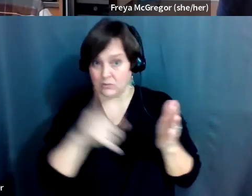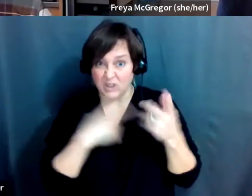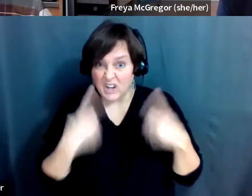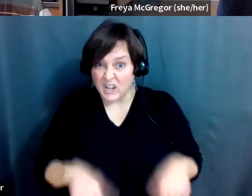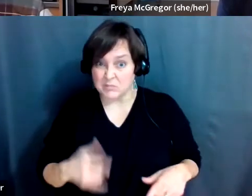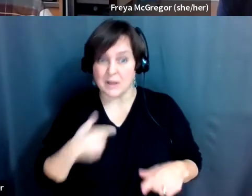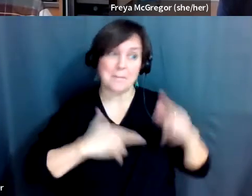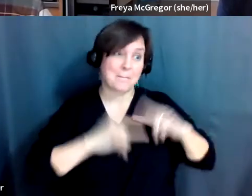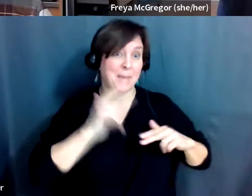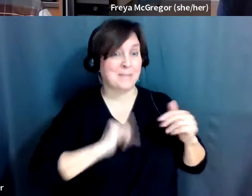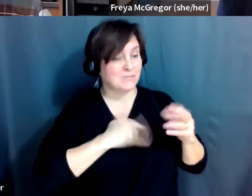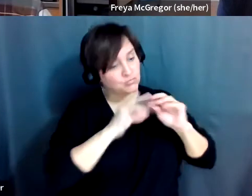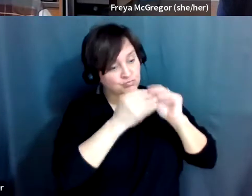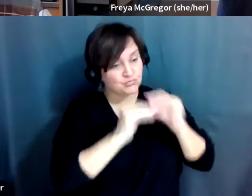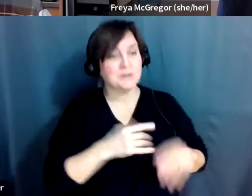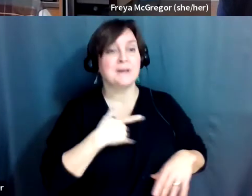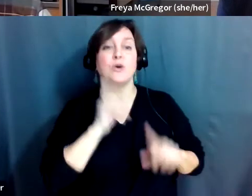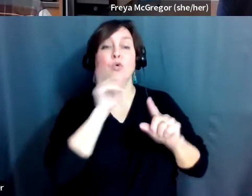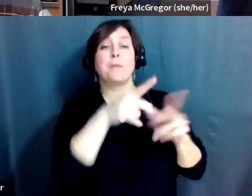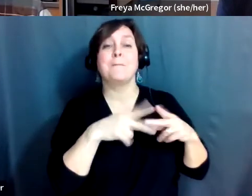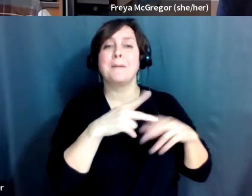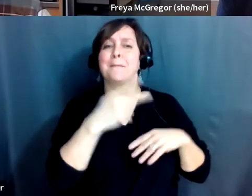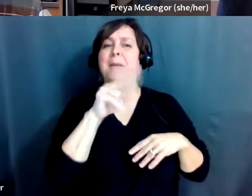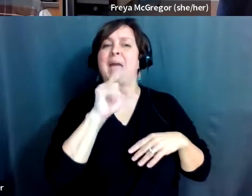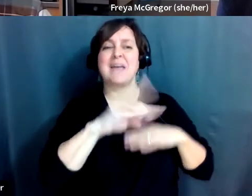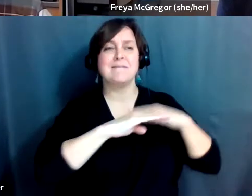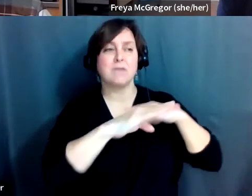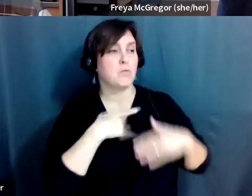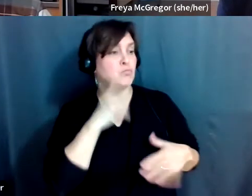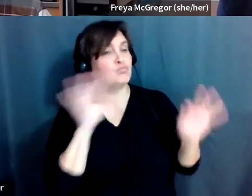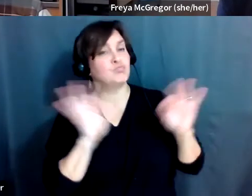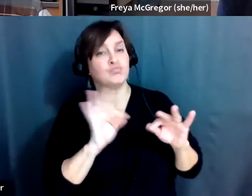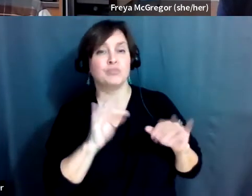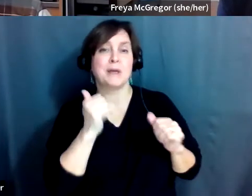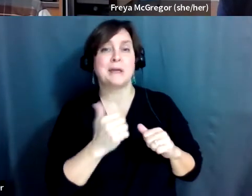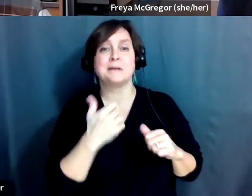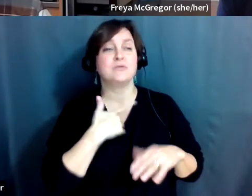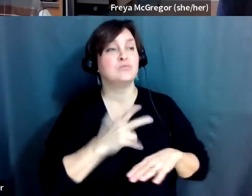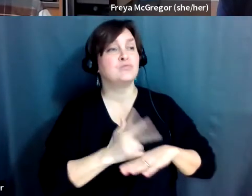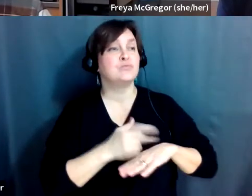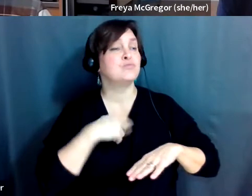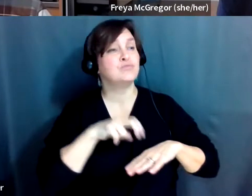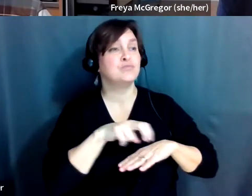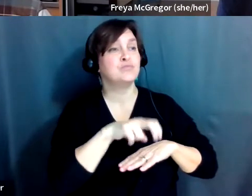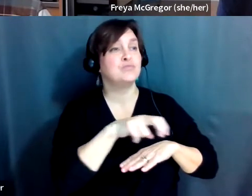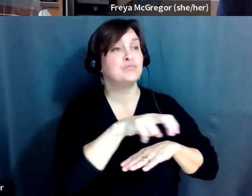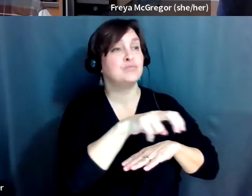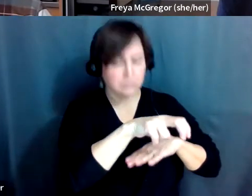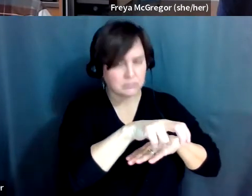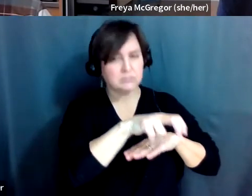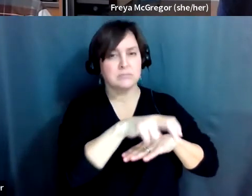would go to places that were paved and I thought, you know, this chair can go almost anywhere. And then I got invited out to